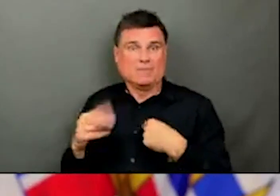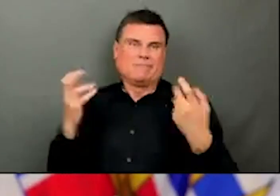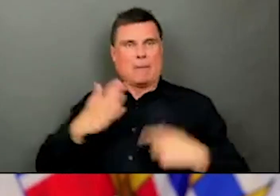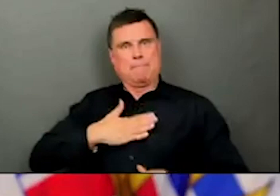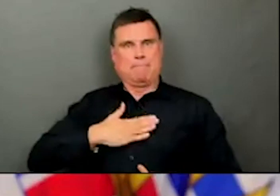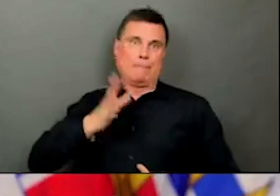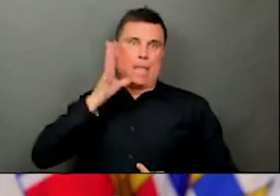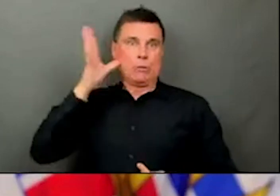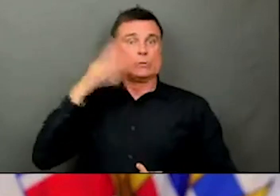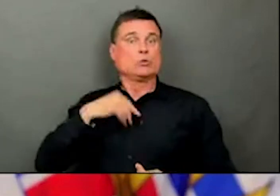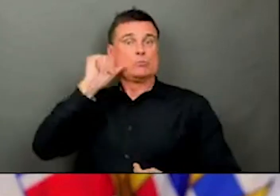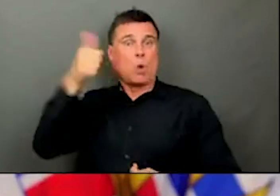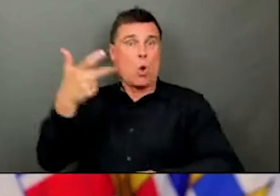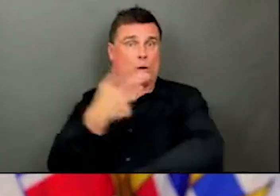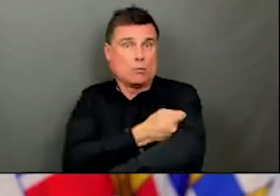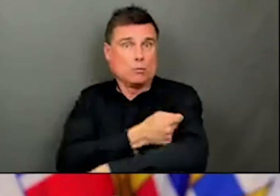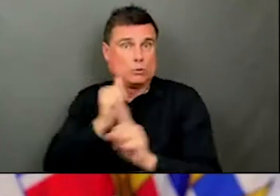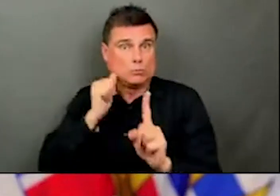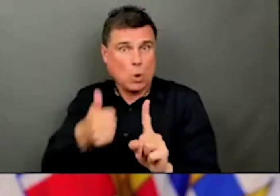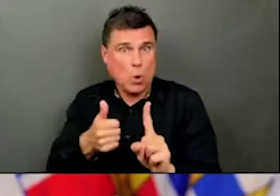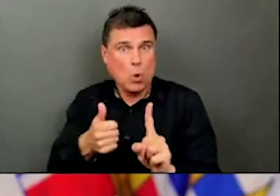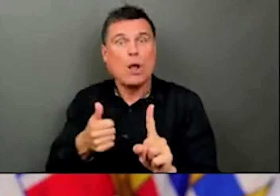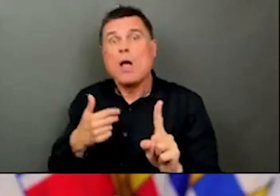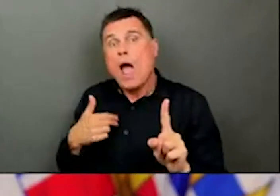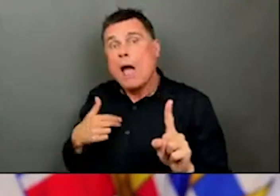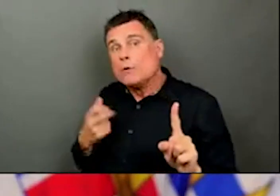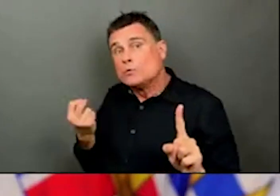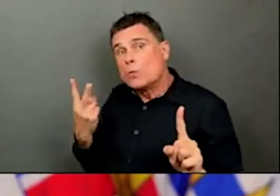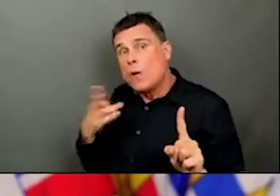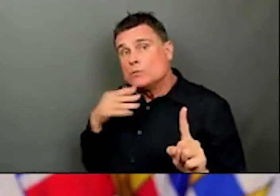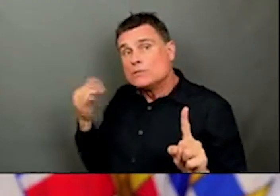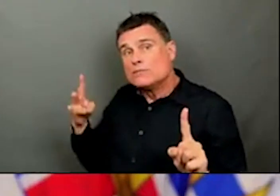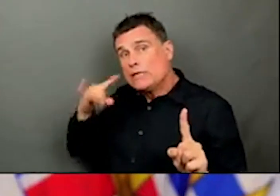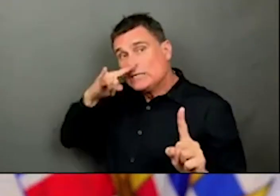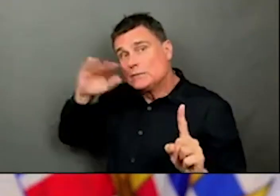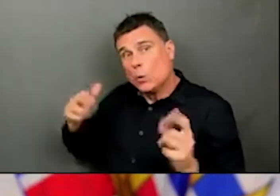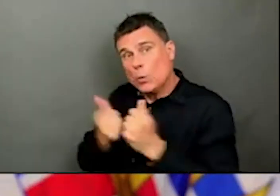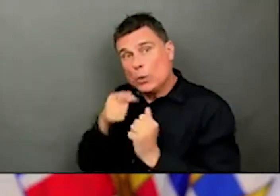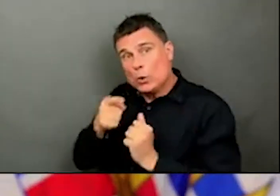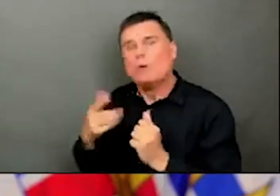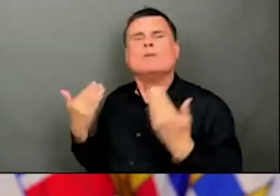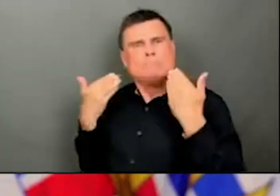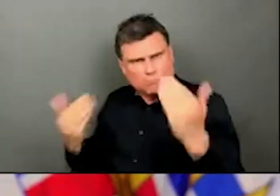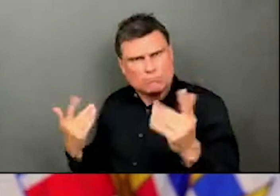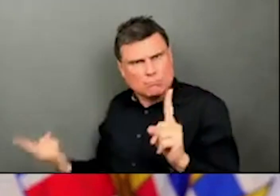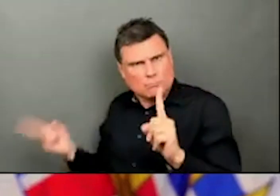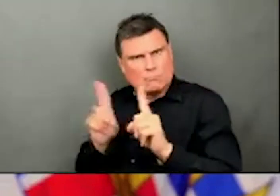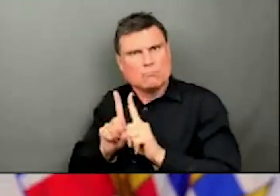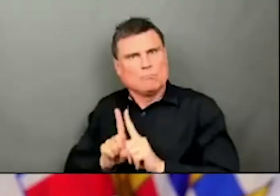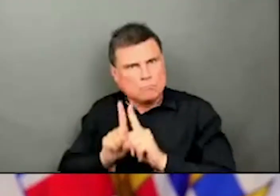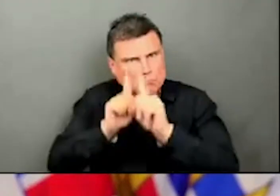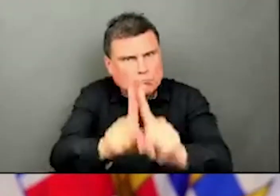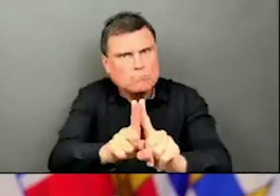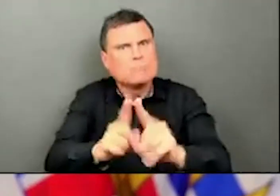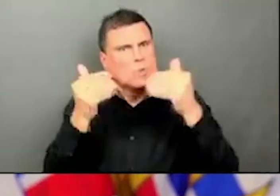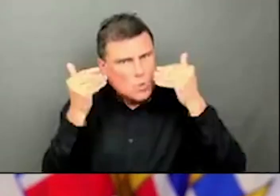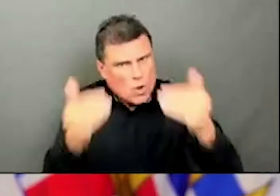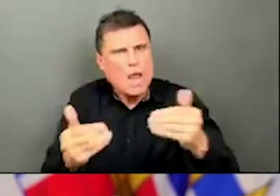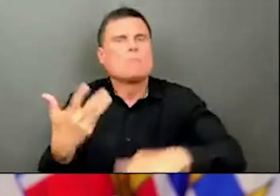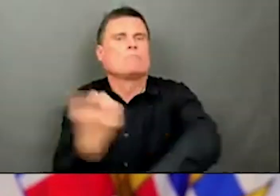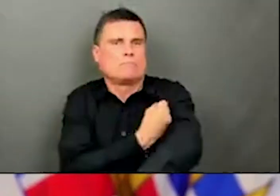for everybody. That's the intent rate now that families can go together. And that's one of the reasons why we're doing most of the